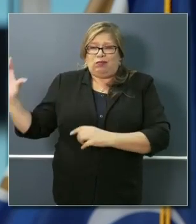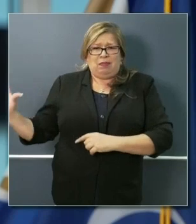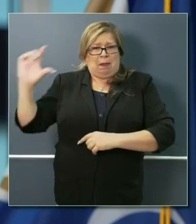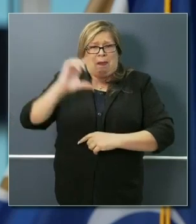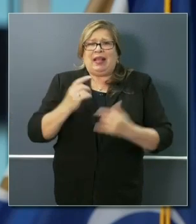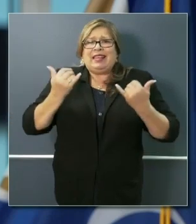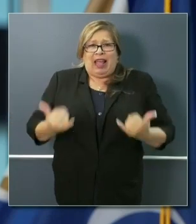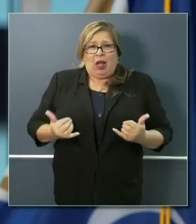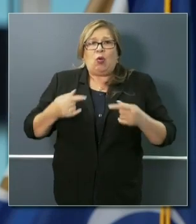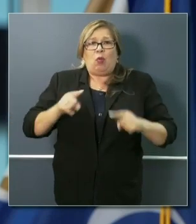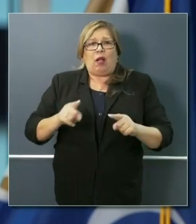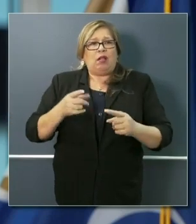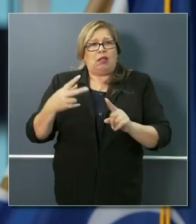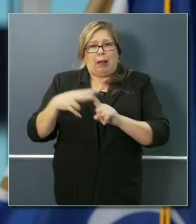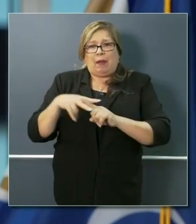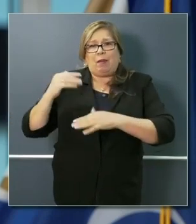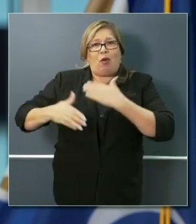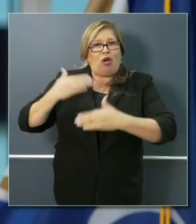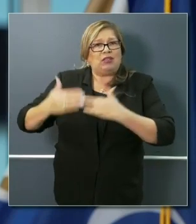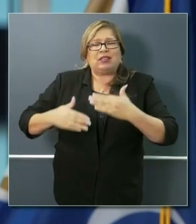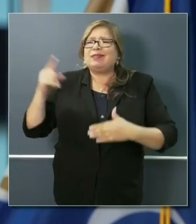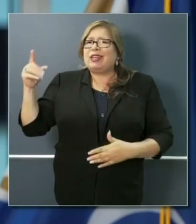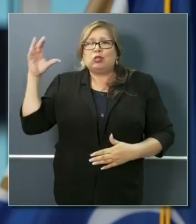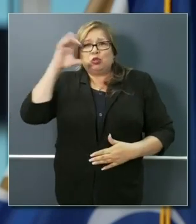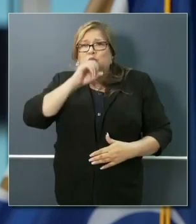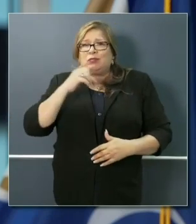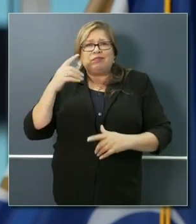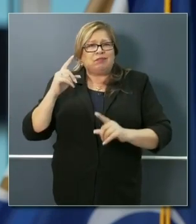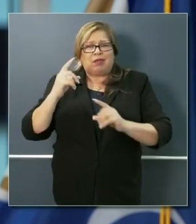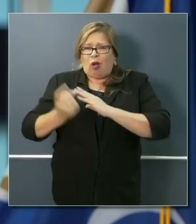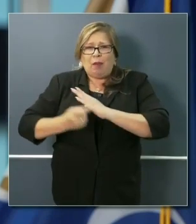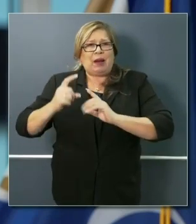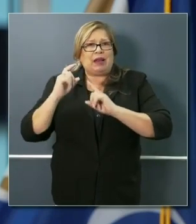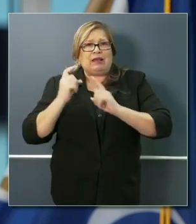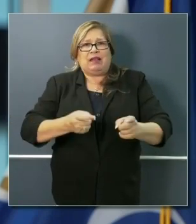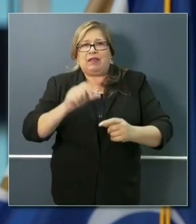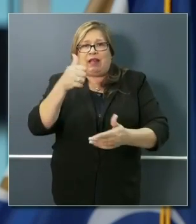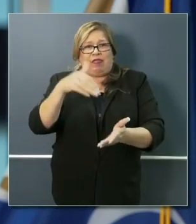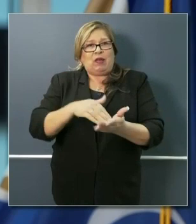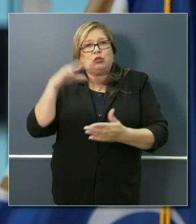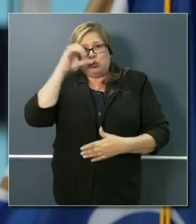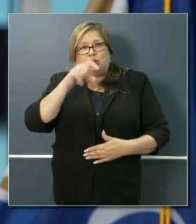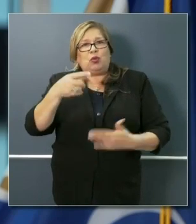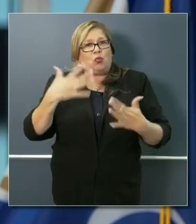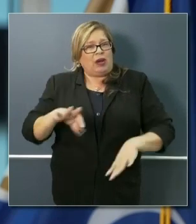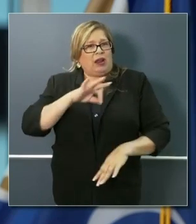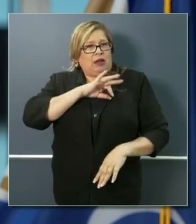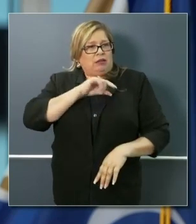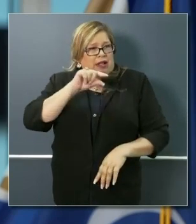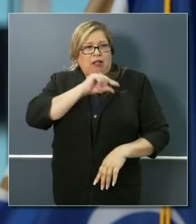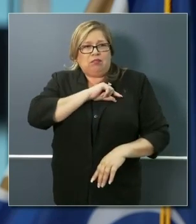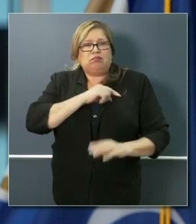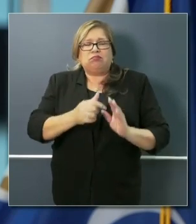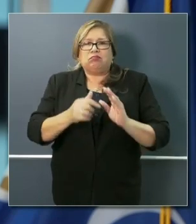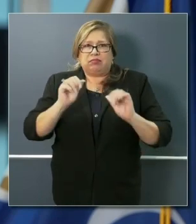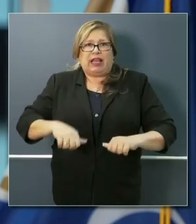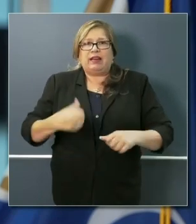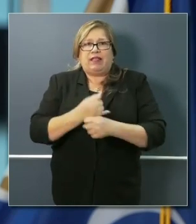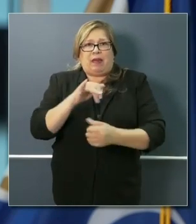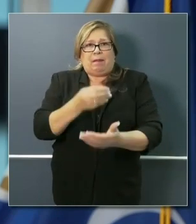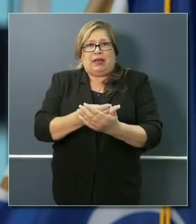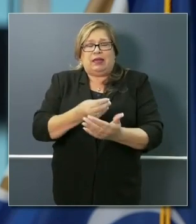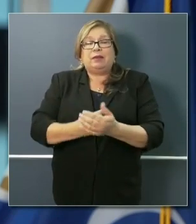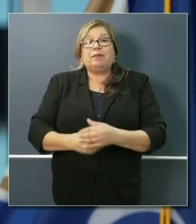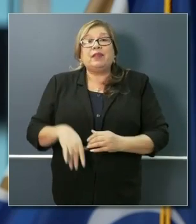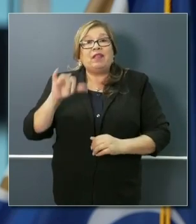being processed. You're presumed eligible for the dollars in that loan account. That loan provides